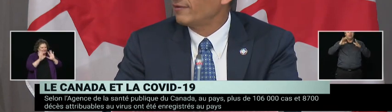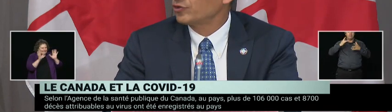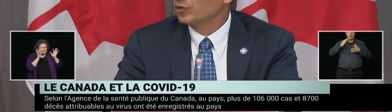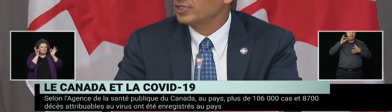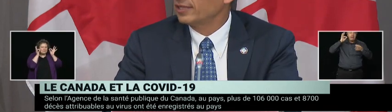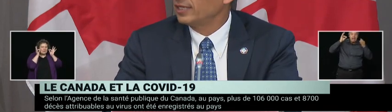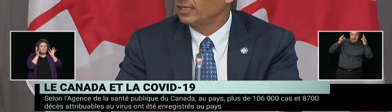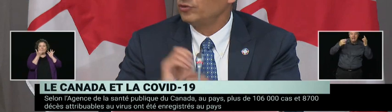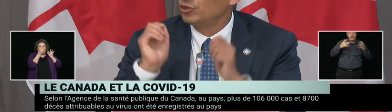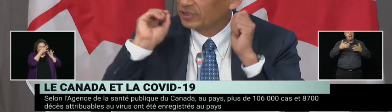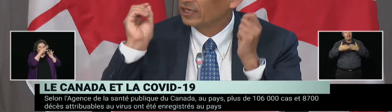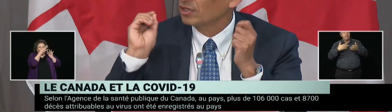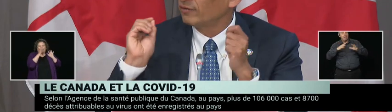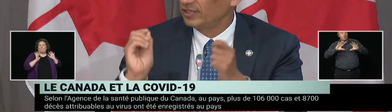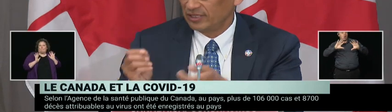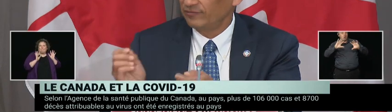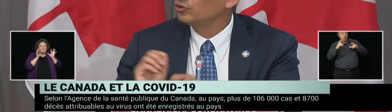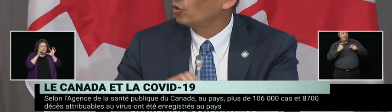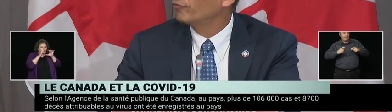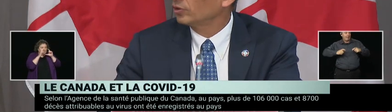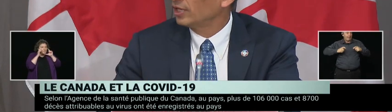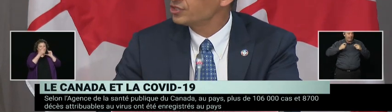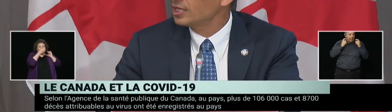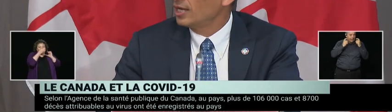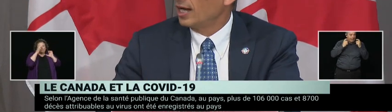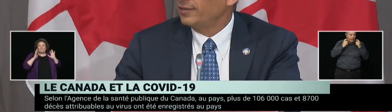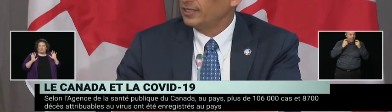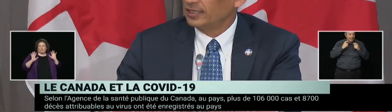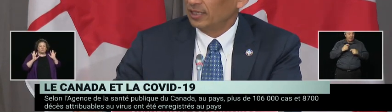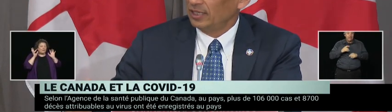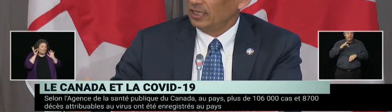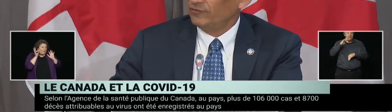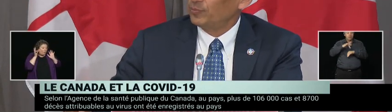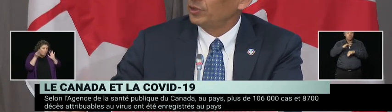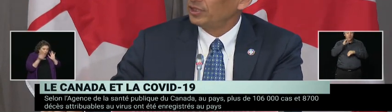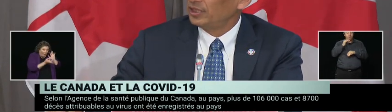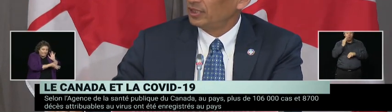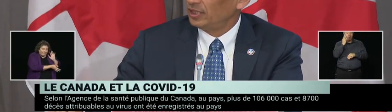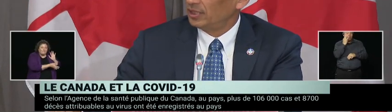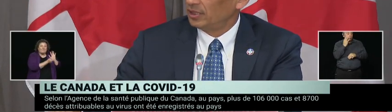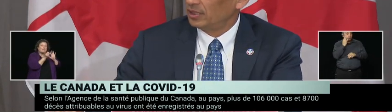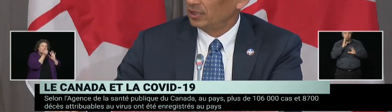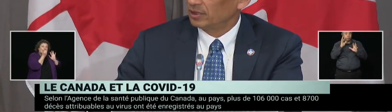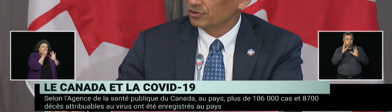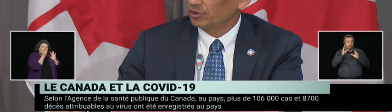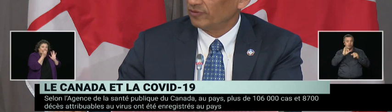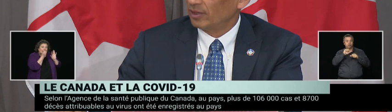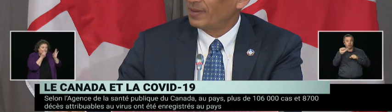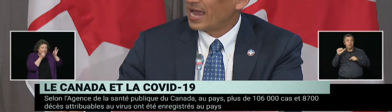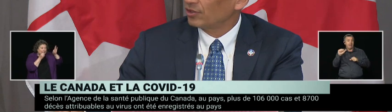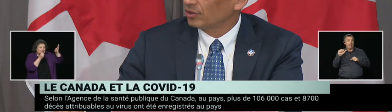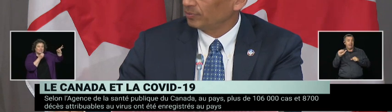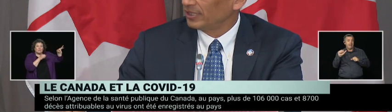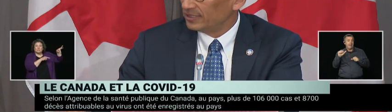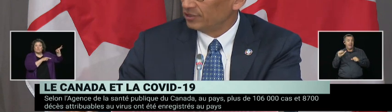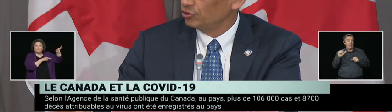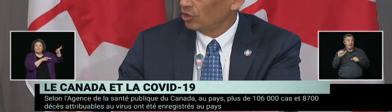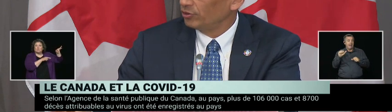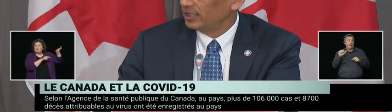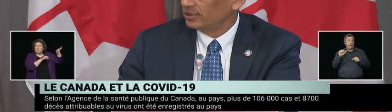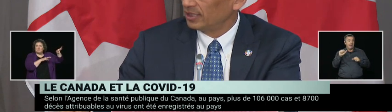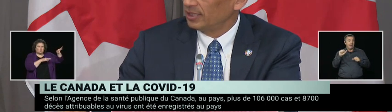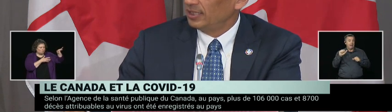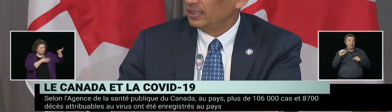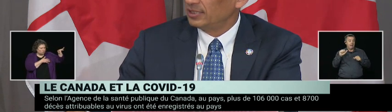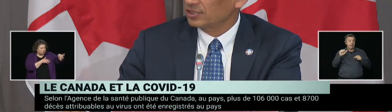And then afterwards, I think if you do take it off, let's say if you go for lunch, I think if you put it in a sort of a bag or a place that